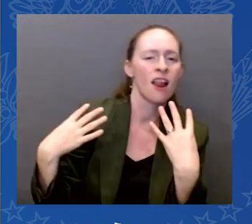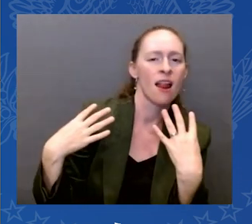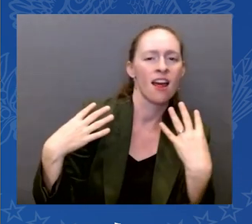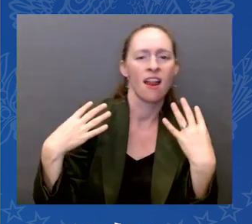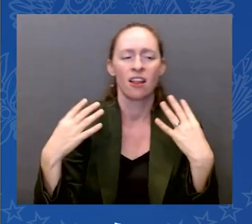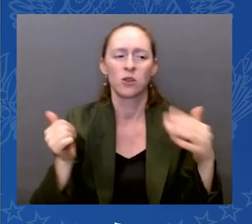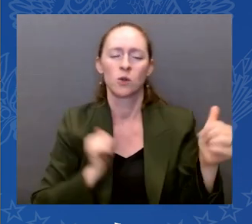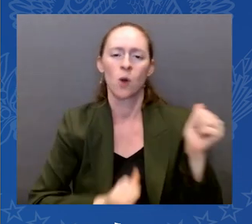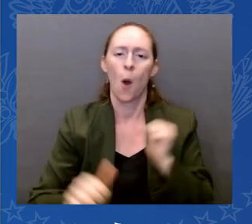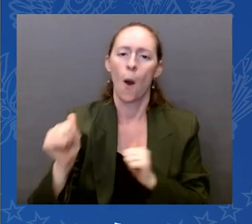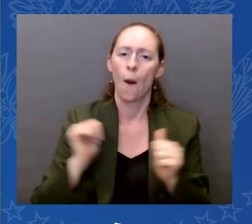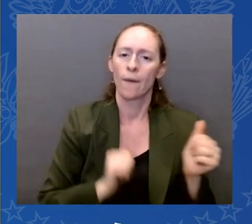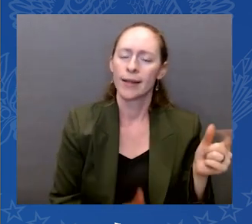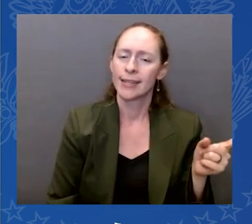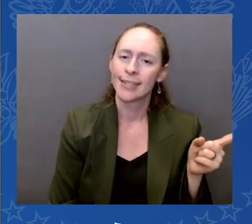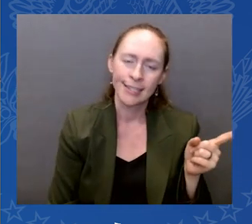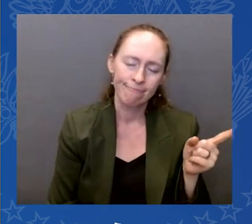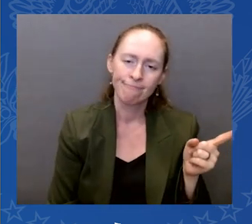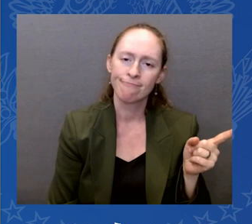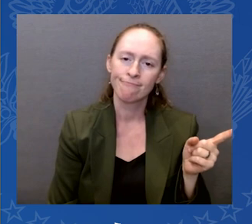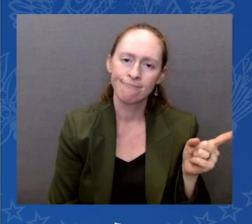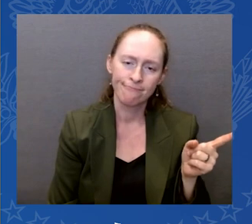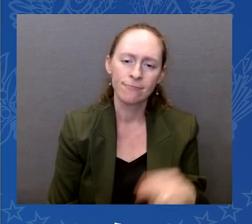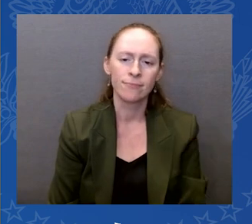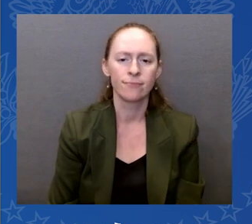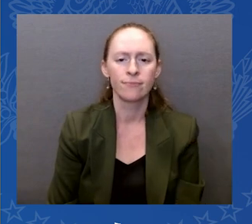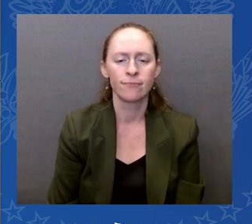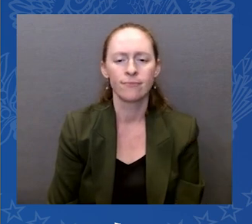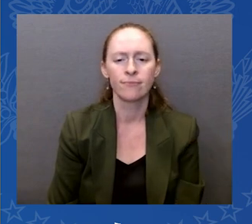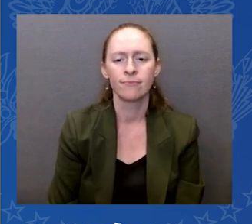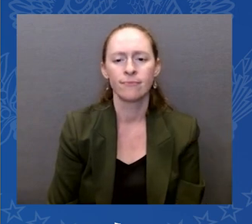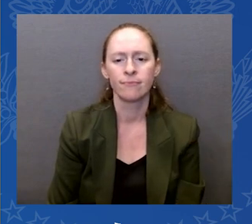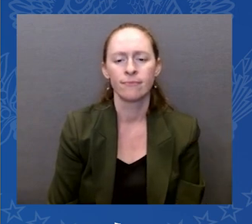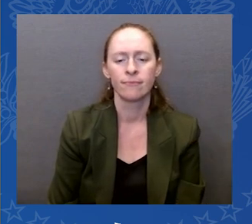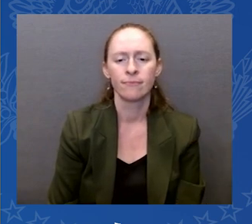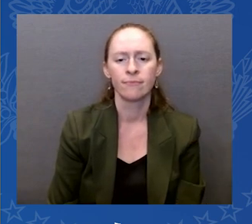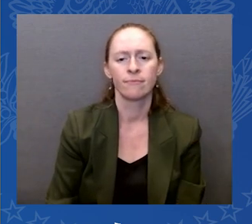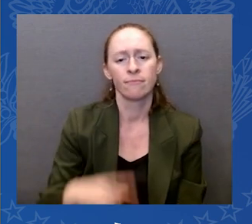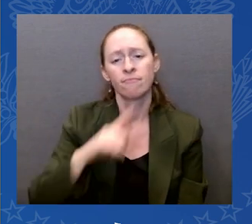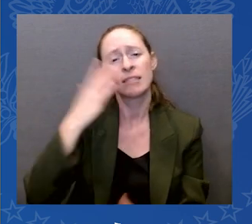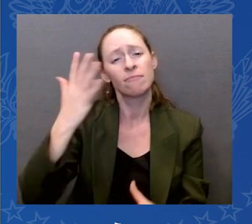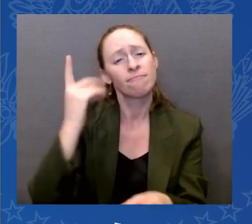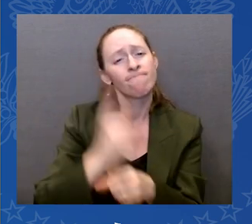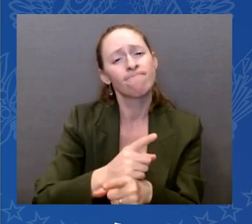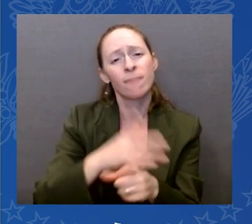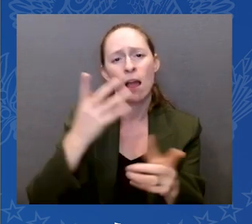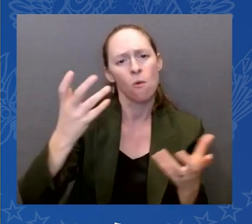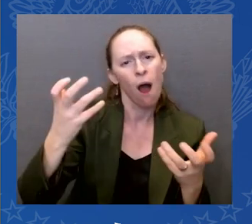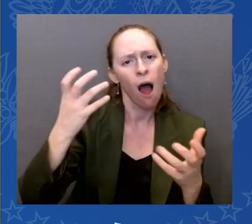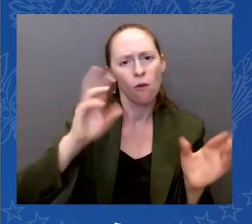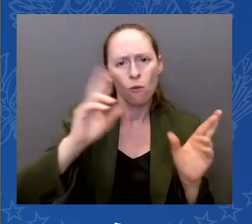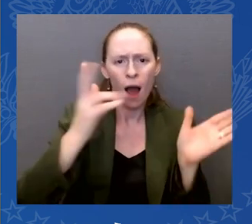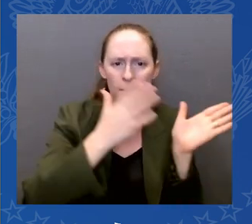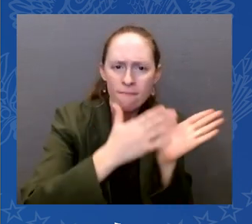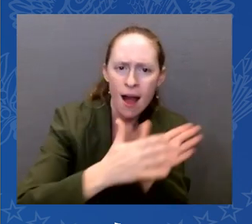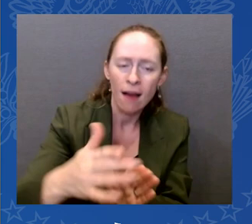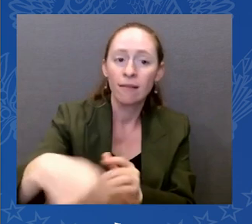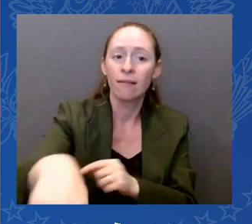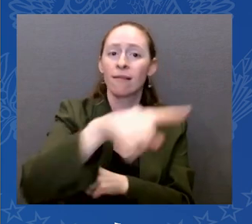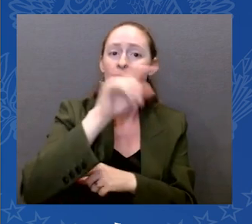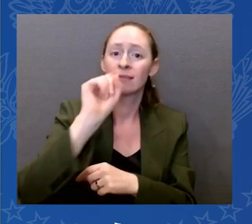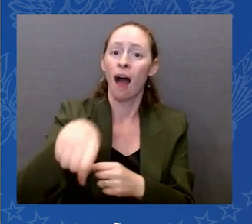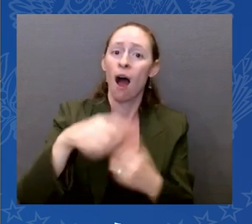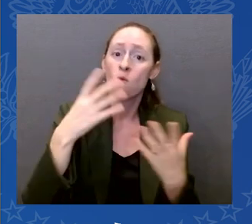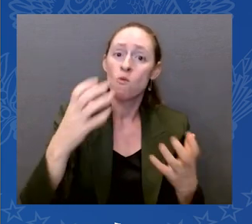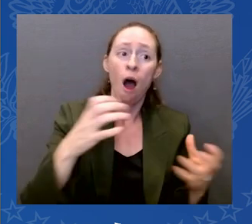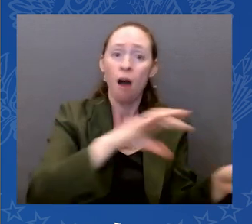pathway for citizens and for dreamers, those on temporary status, farm workers, and essential workers. We need to modernize our laws